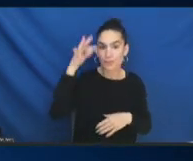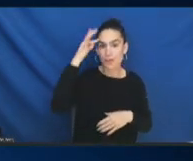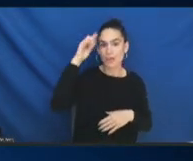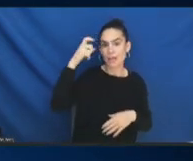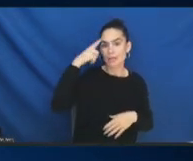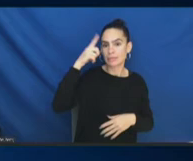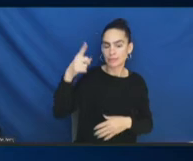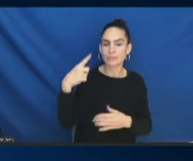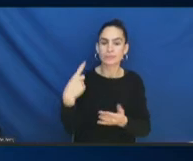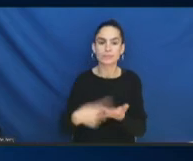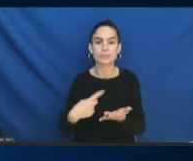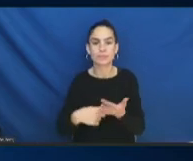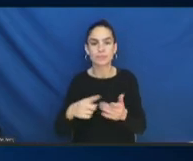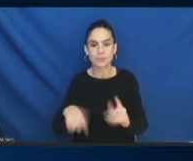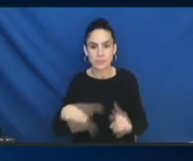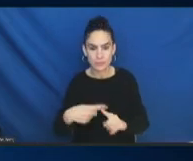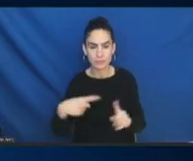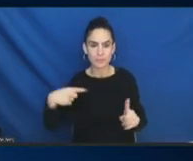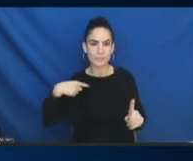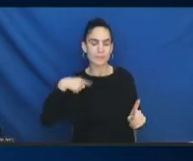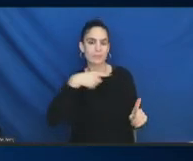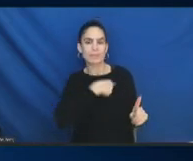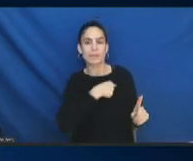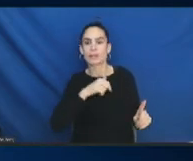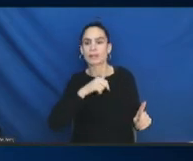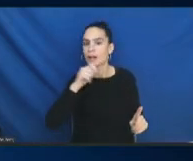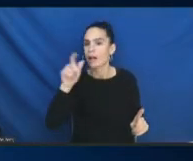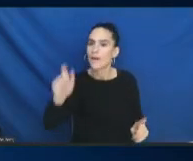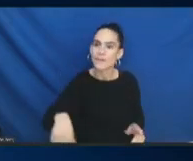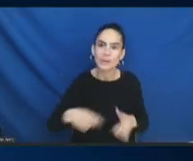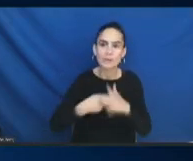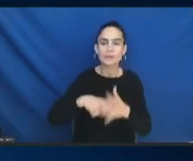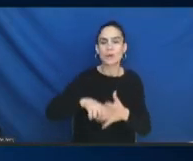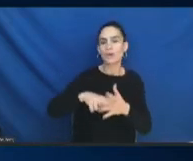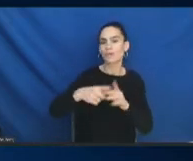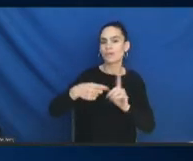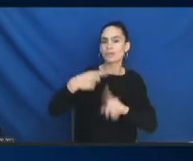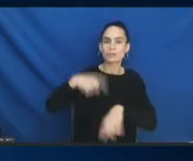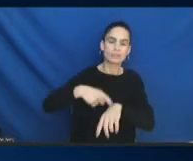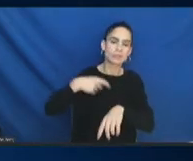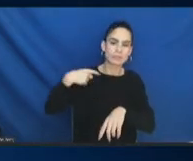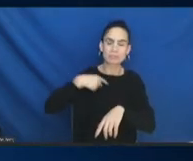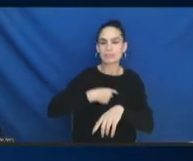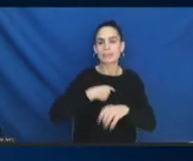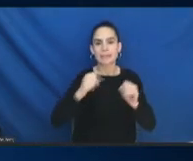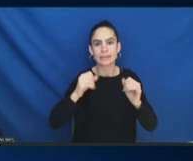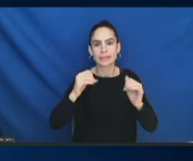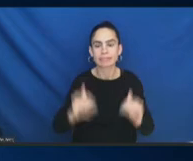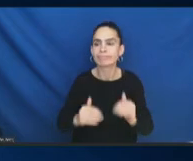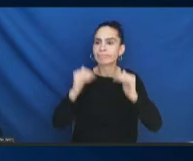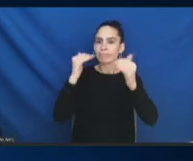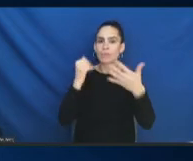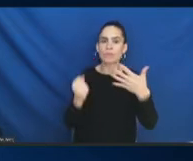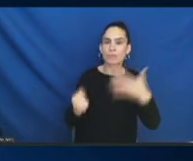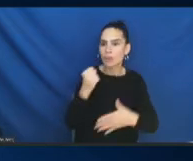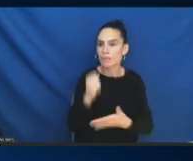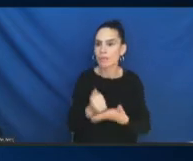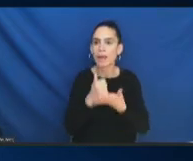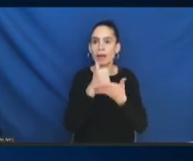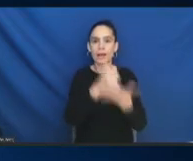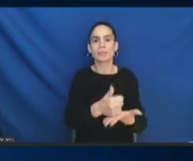have to start from scratch, but we could elevate priorities or help them prioritize what their